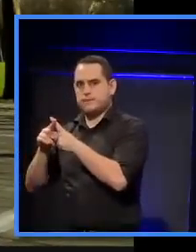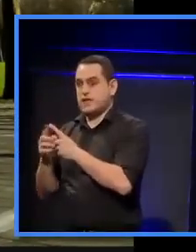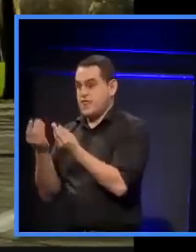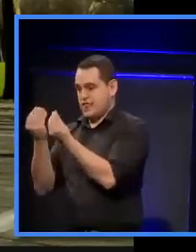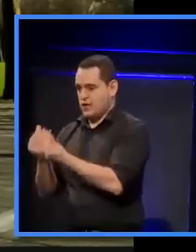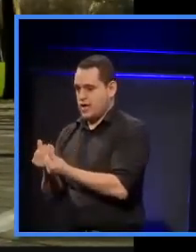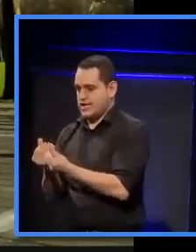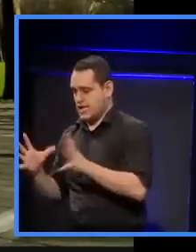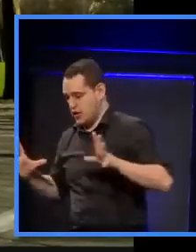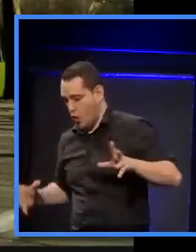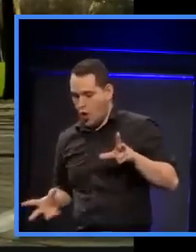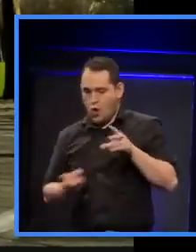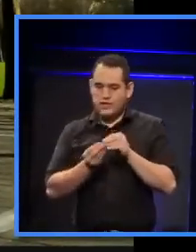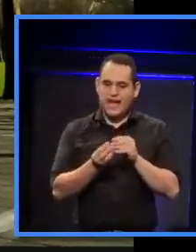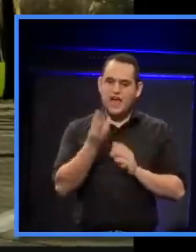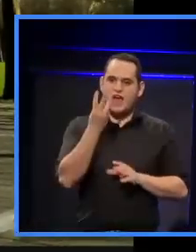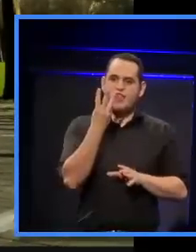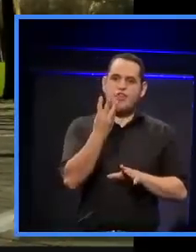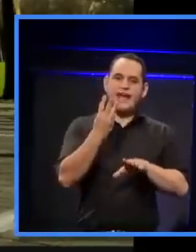So, oh my God!